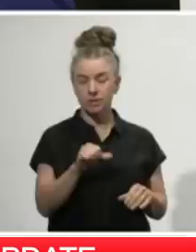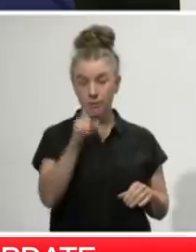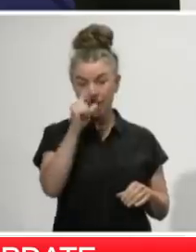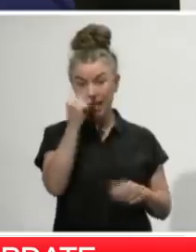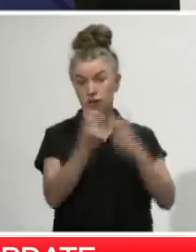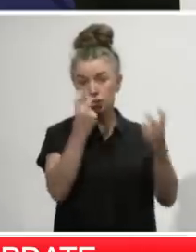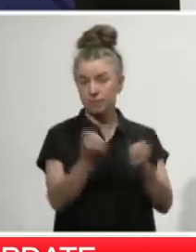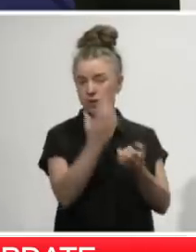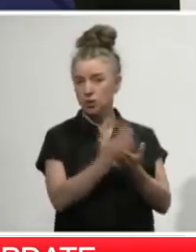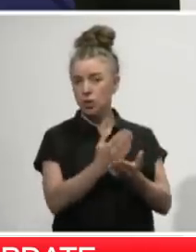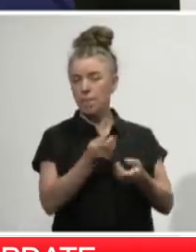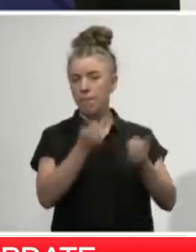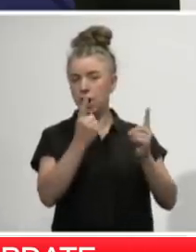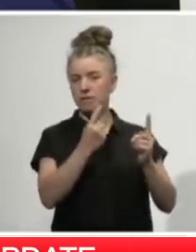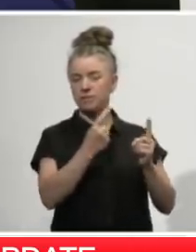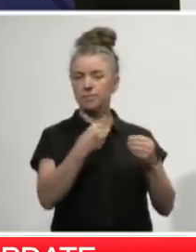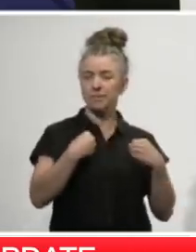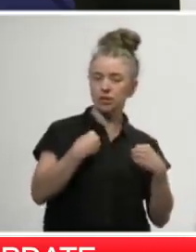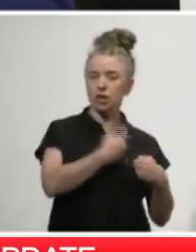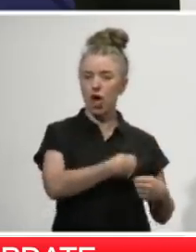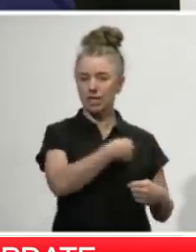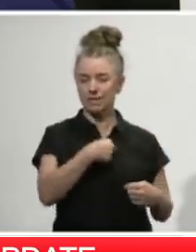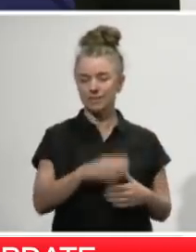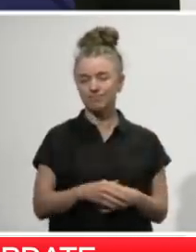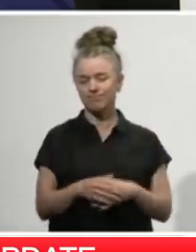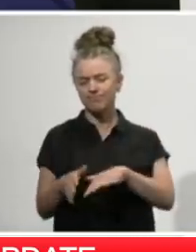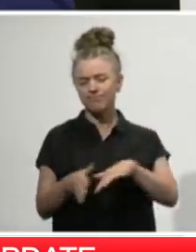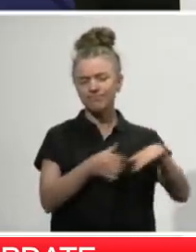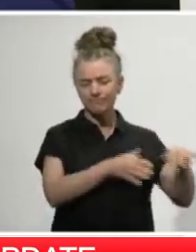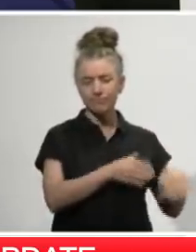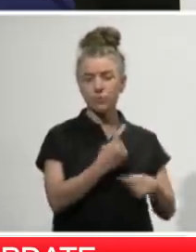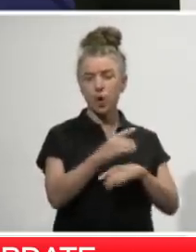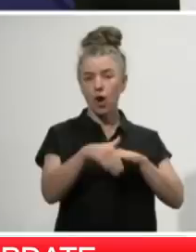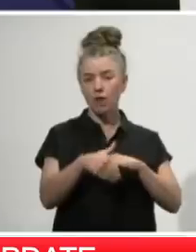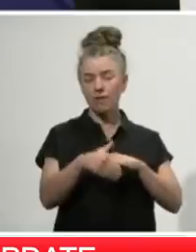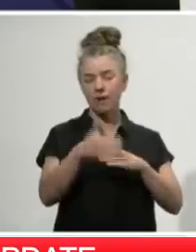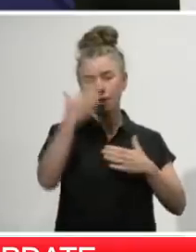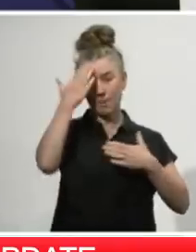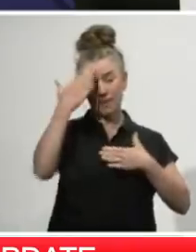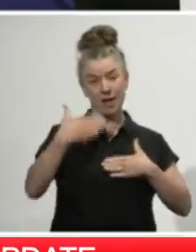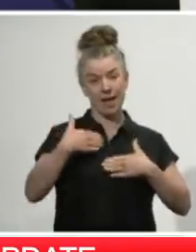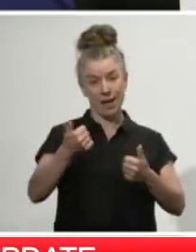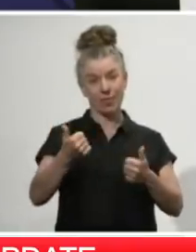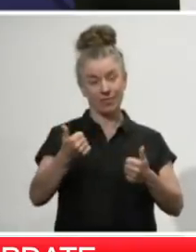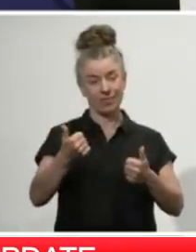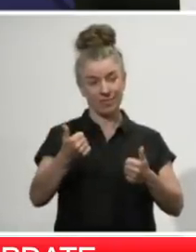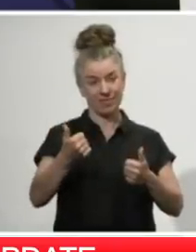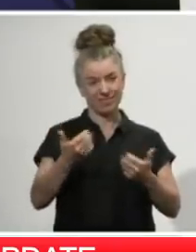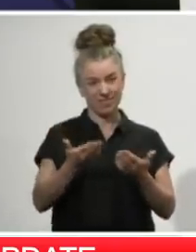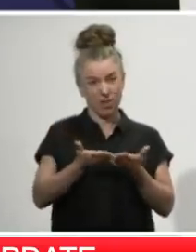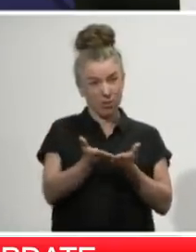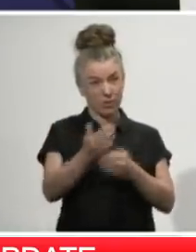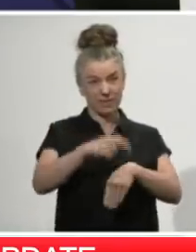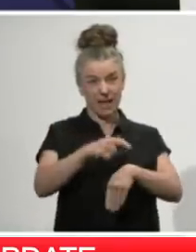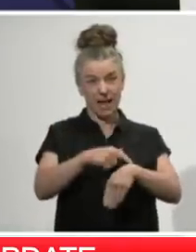I want to reflect on an issue that has been front of mind for us during this period of lockdown and that's the issue of mental health.